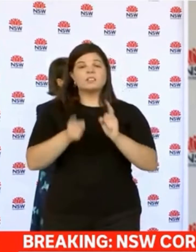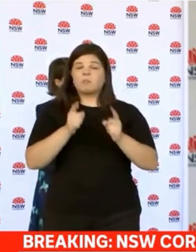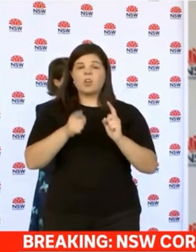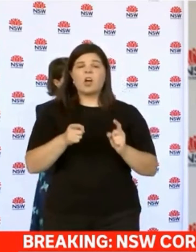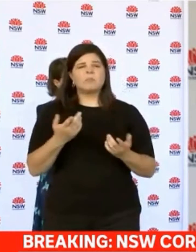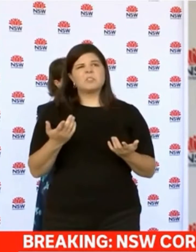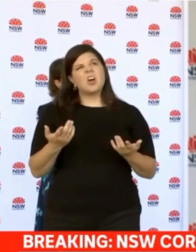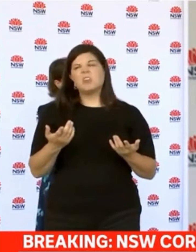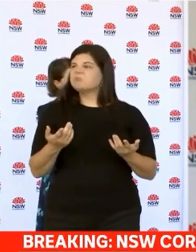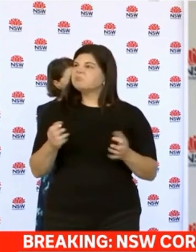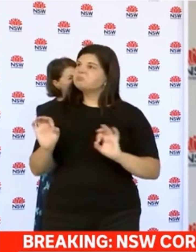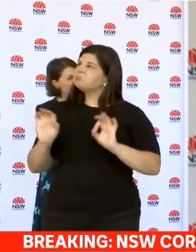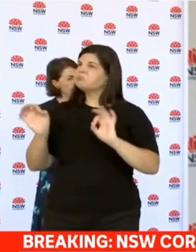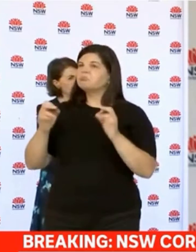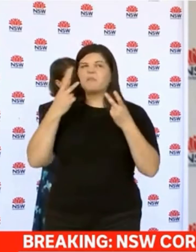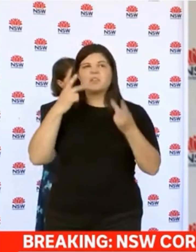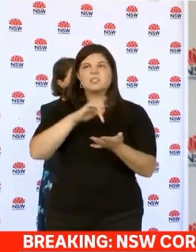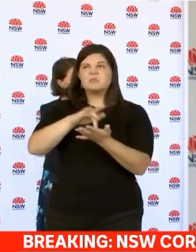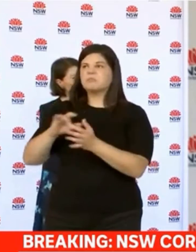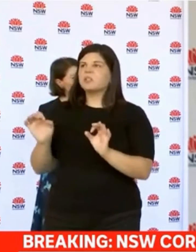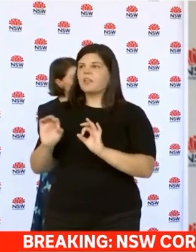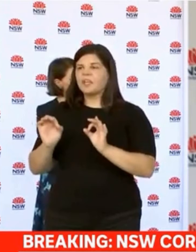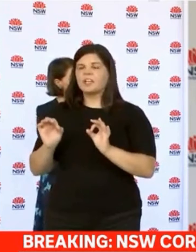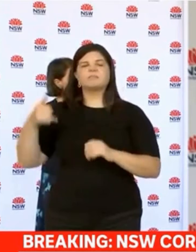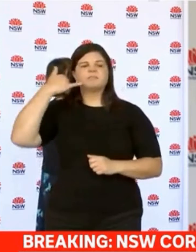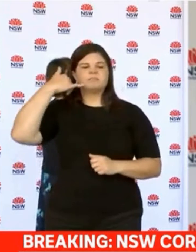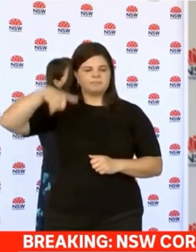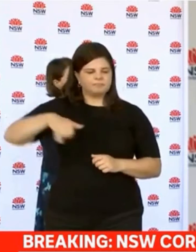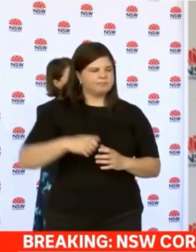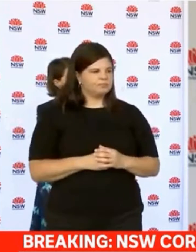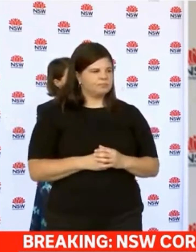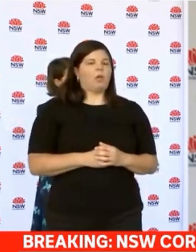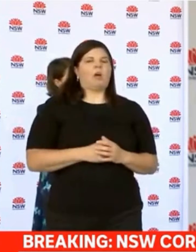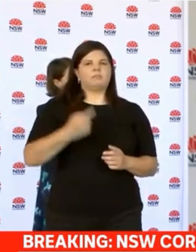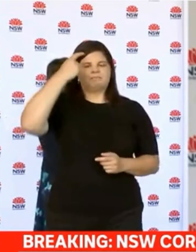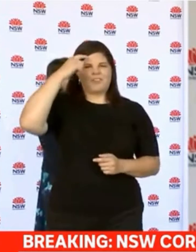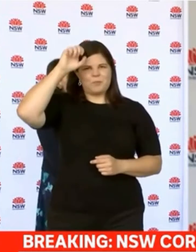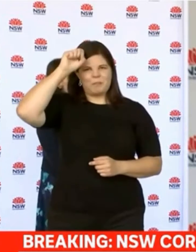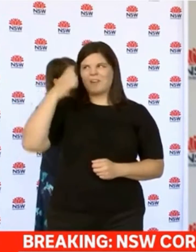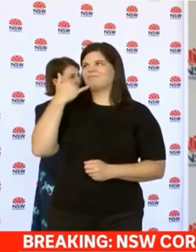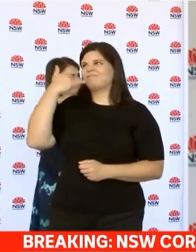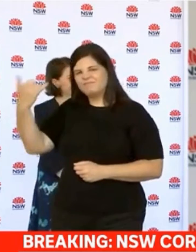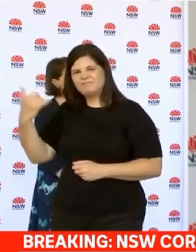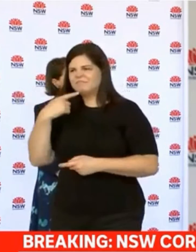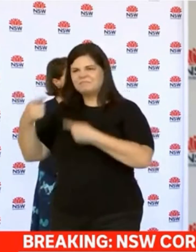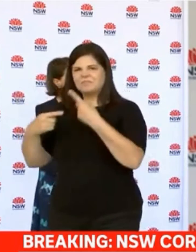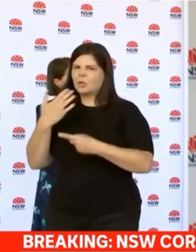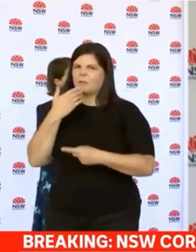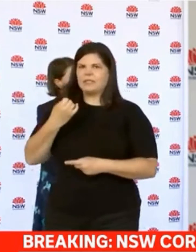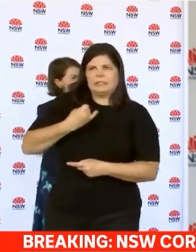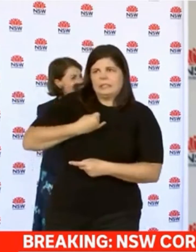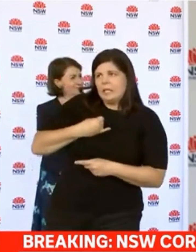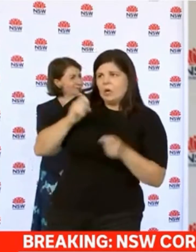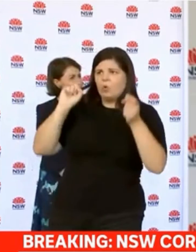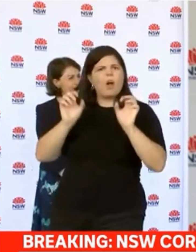often people do is don't be embarrassed. Just give us a call and we'll put that into the mix of what we need to do in terms of